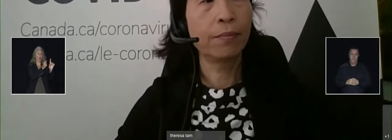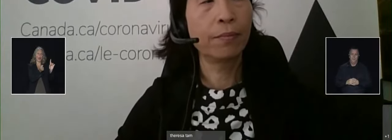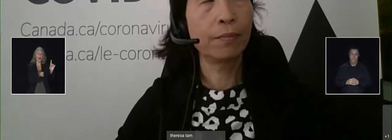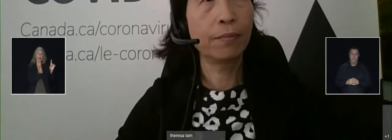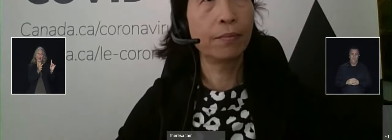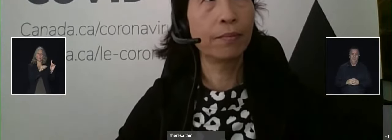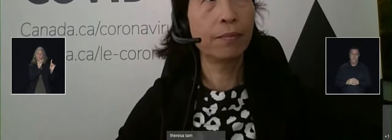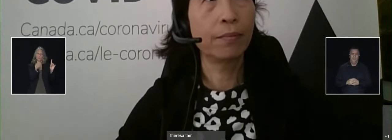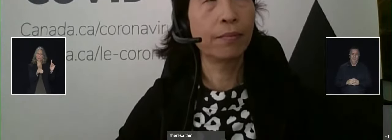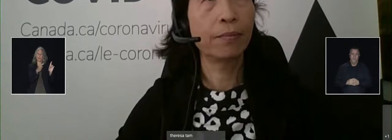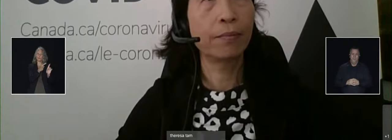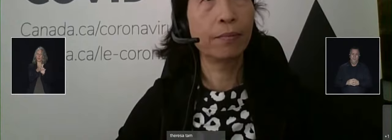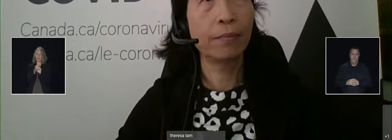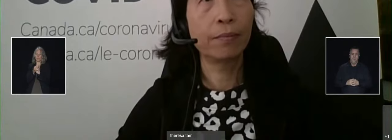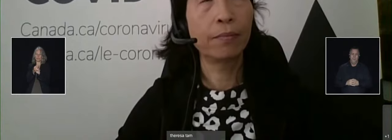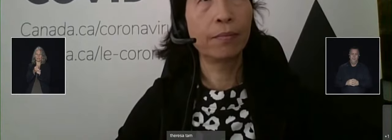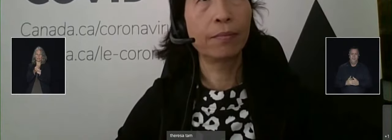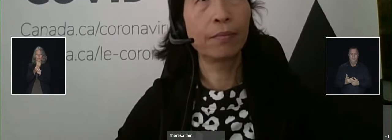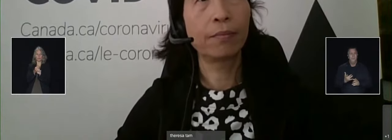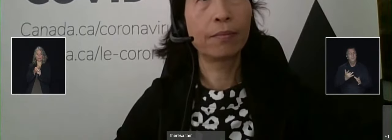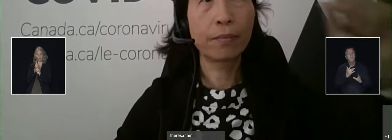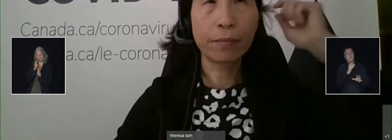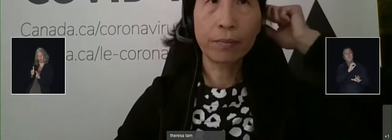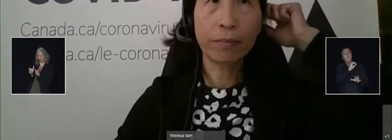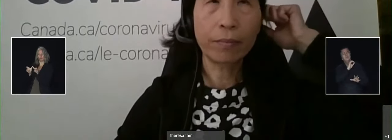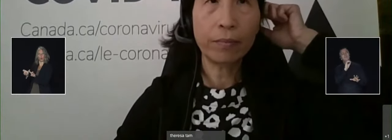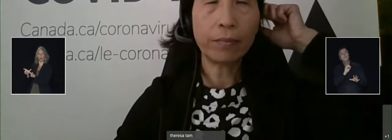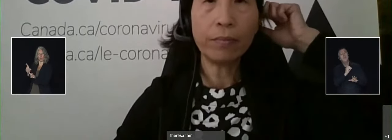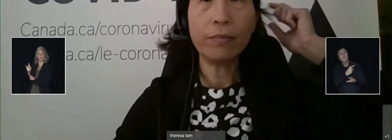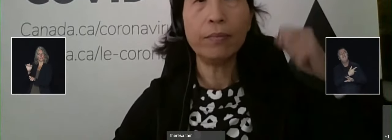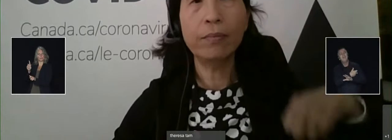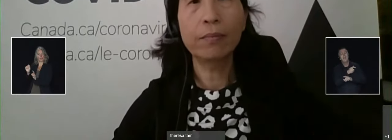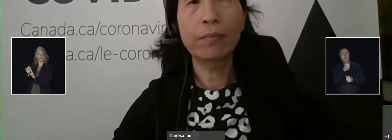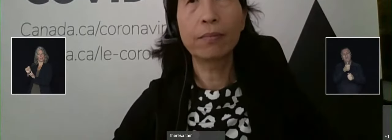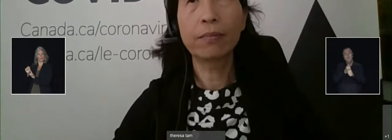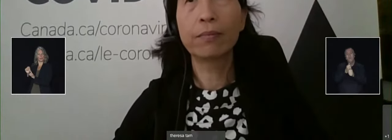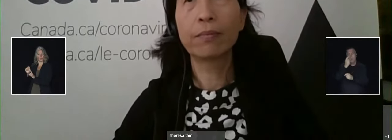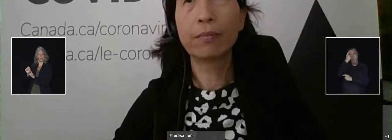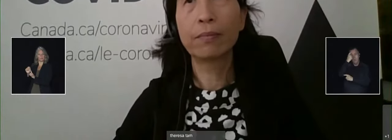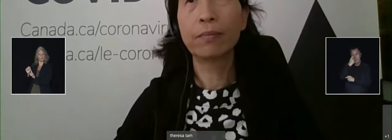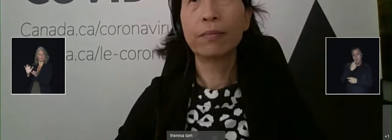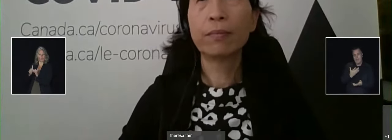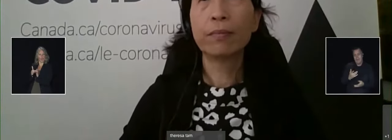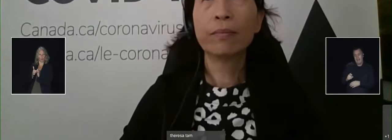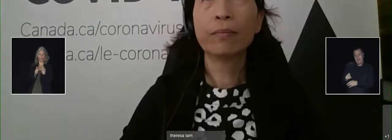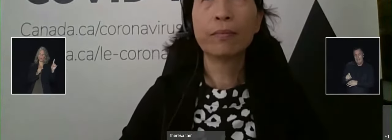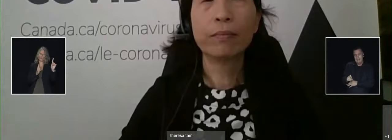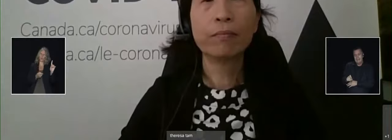slow the delta variant impact in Canada?